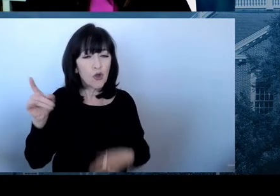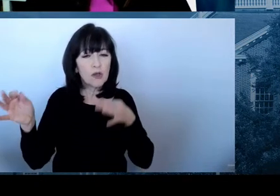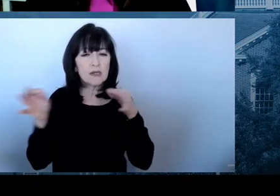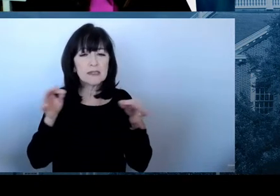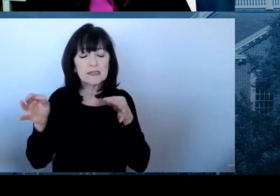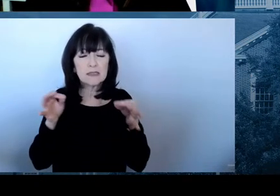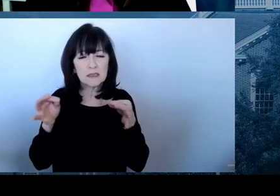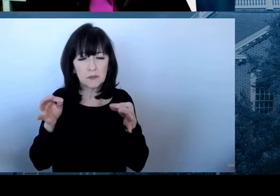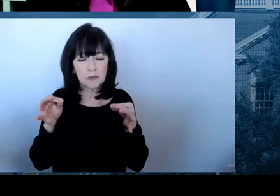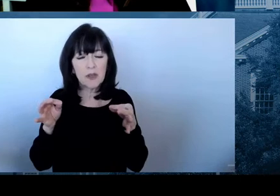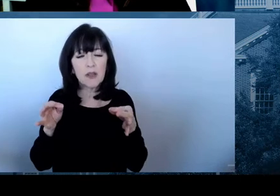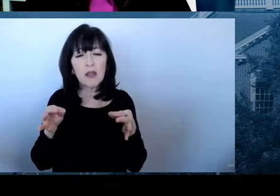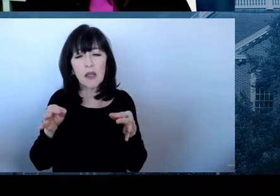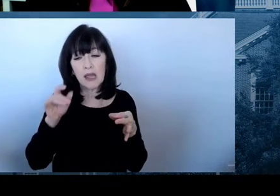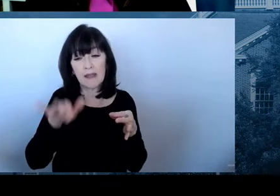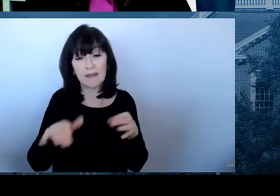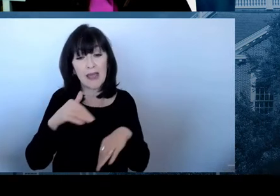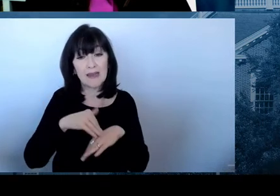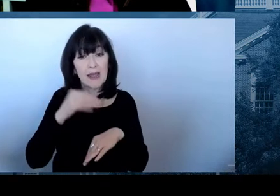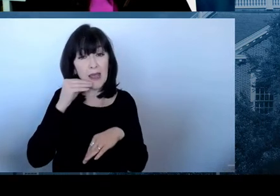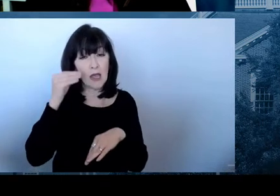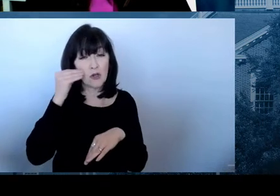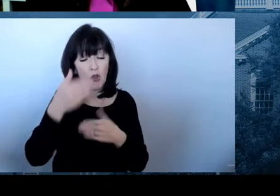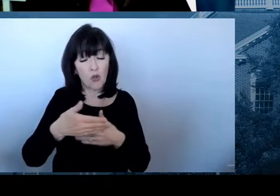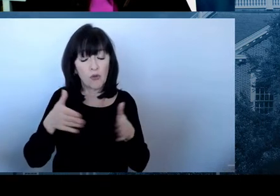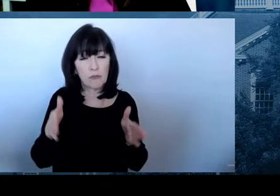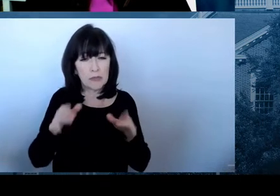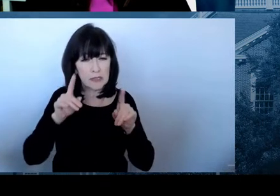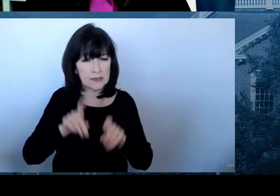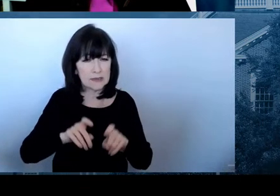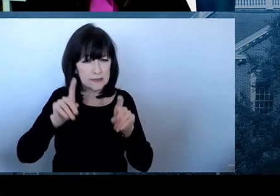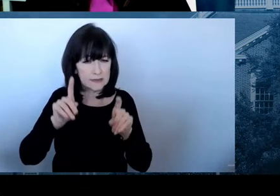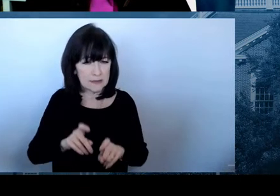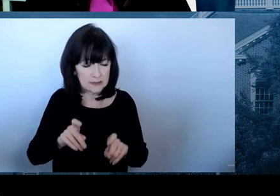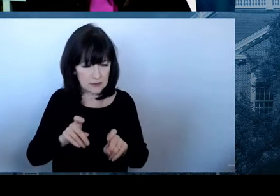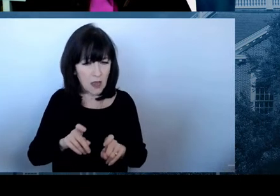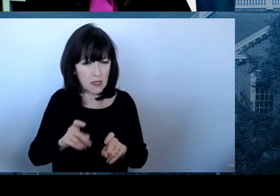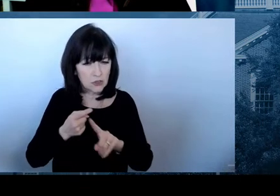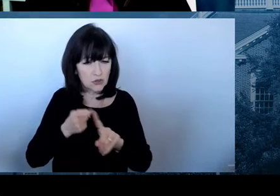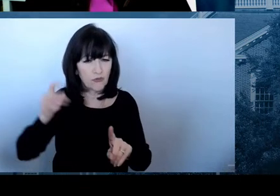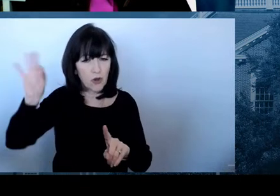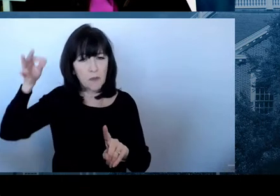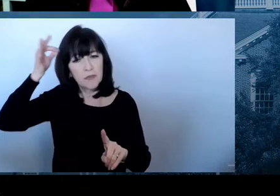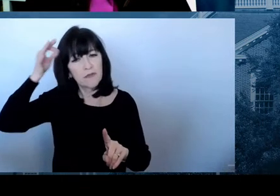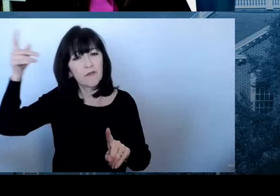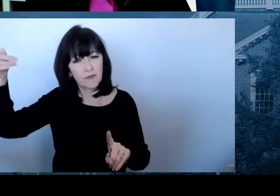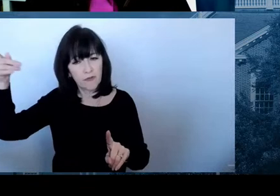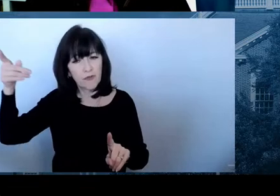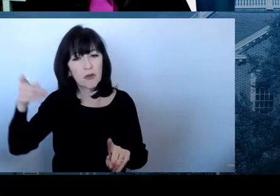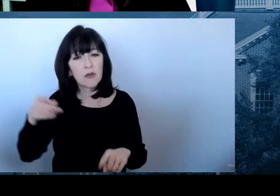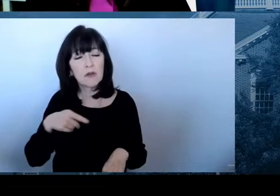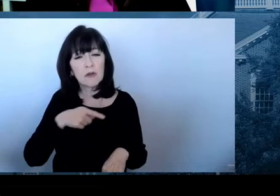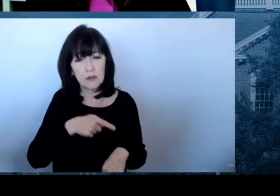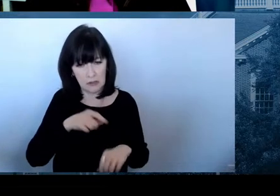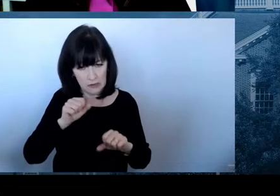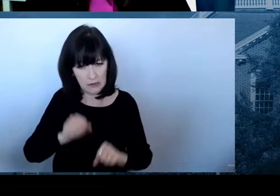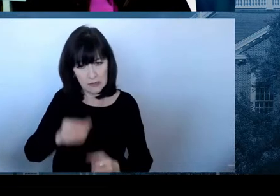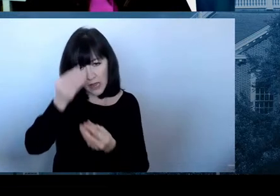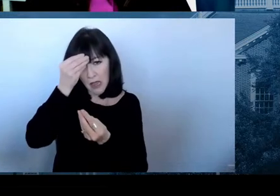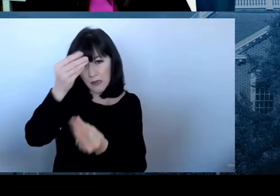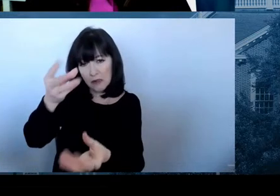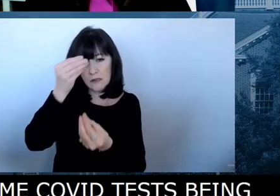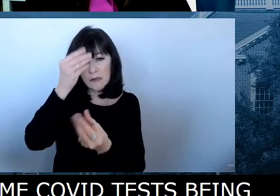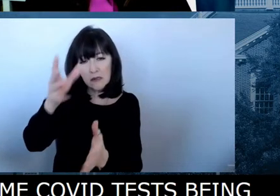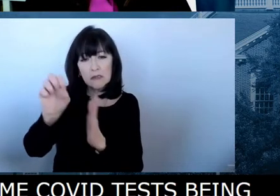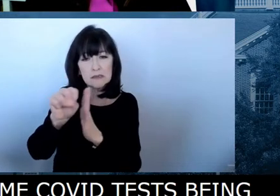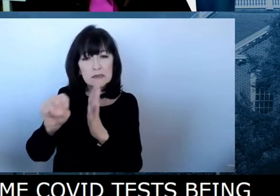sent by the federal government, is there a way people can report a positive result so it can count towards the state data? Or do you